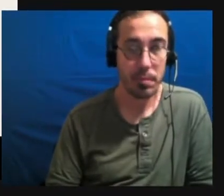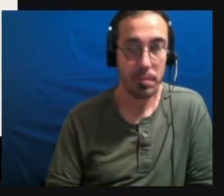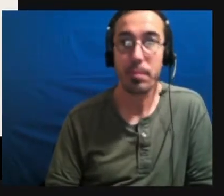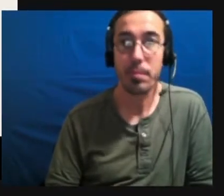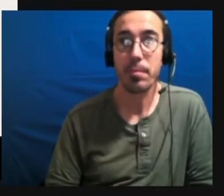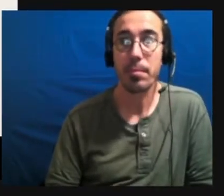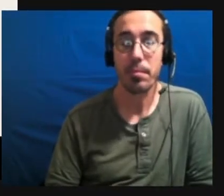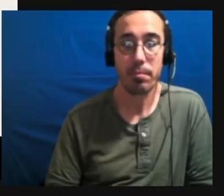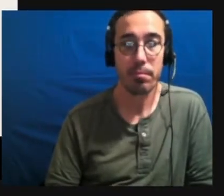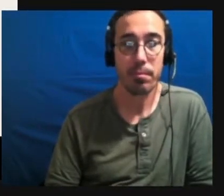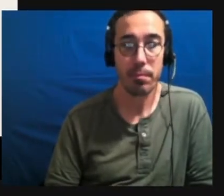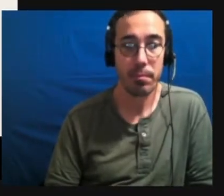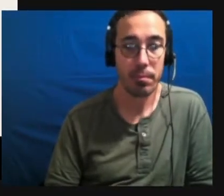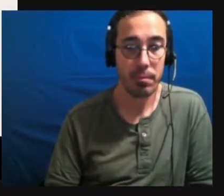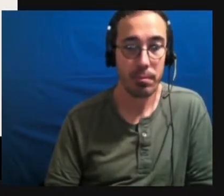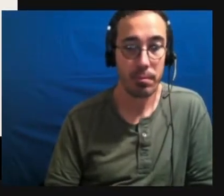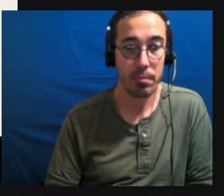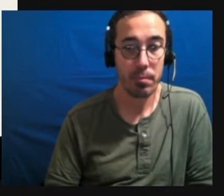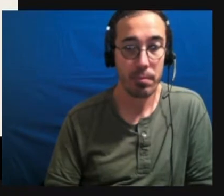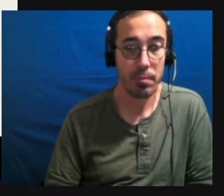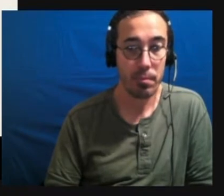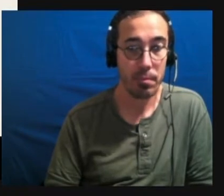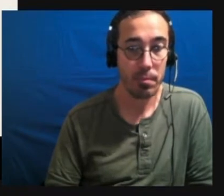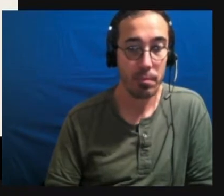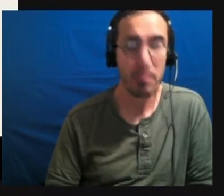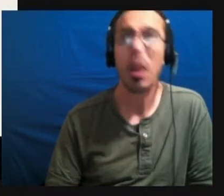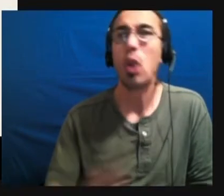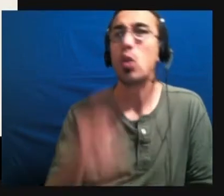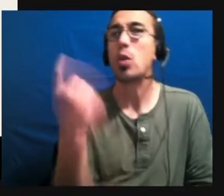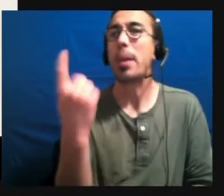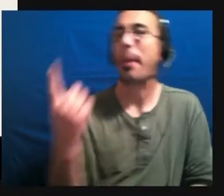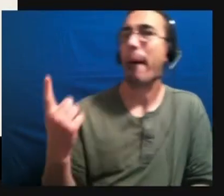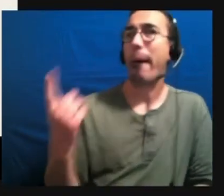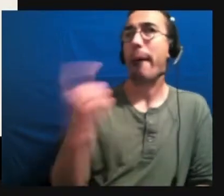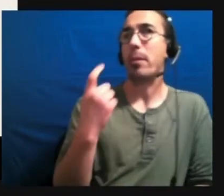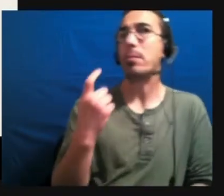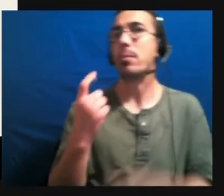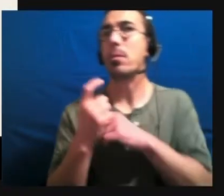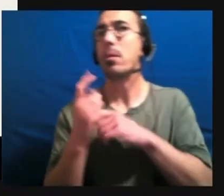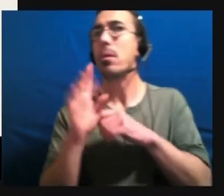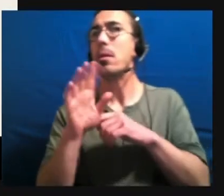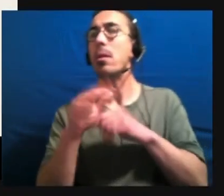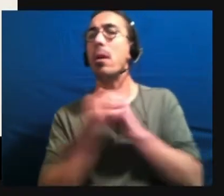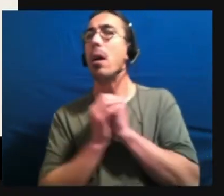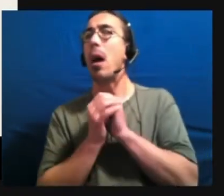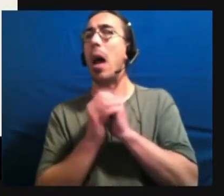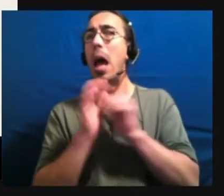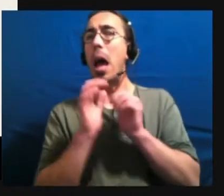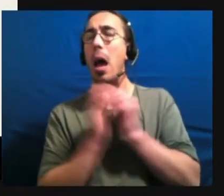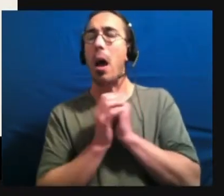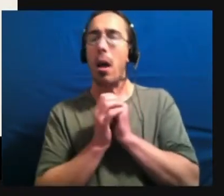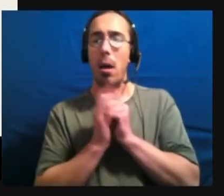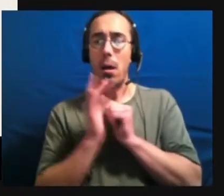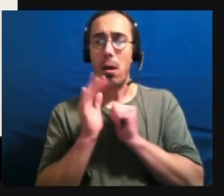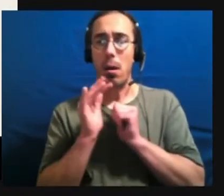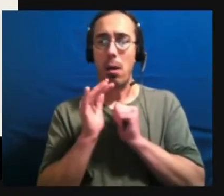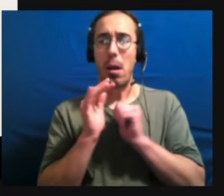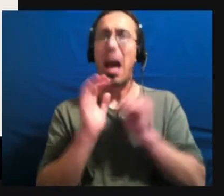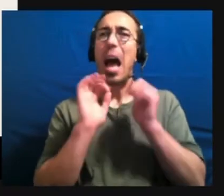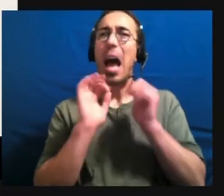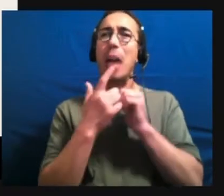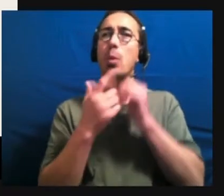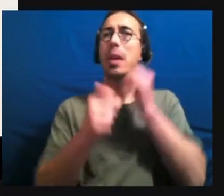Okay, so we have a quick question in the chat. How can we identify, how can we advocate for